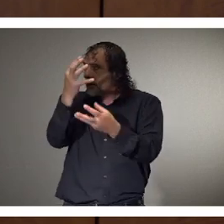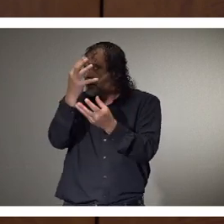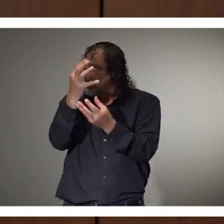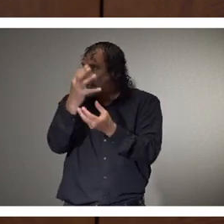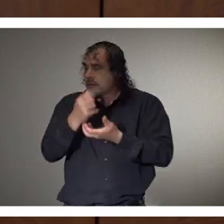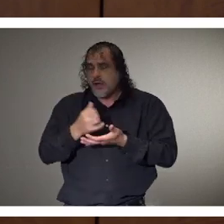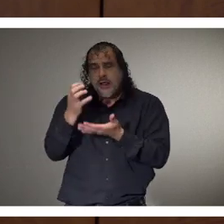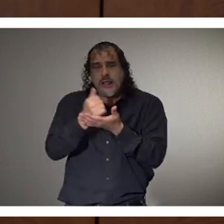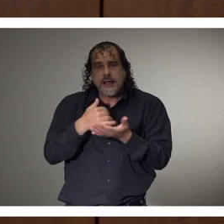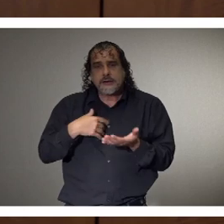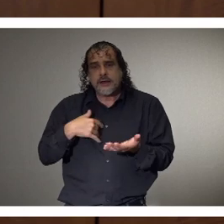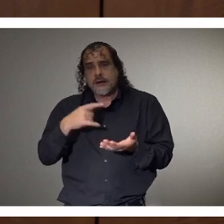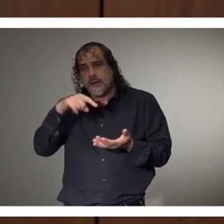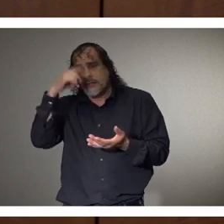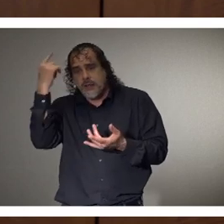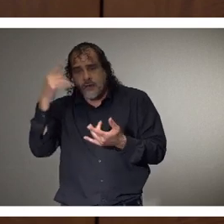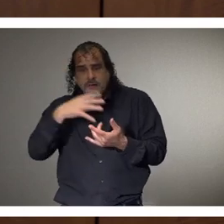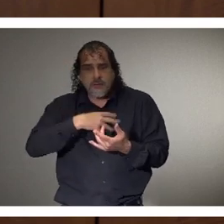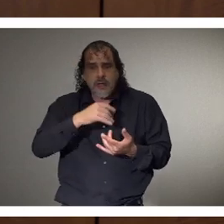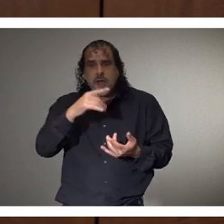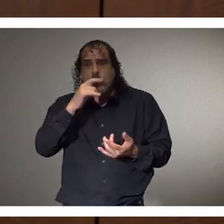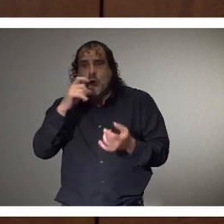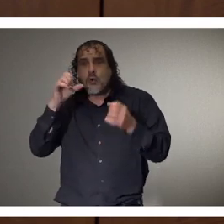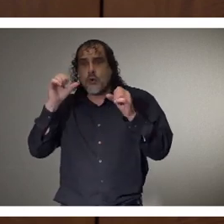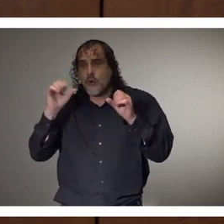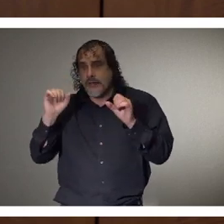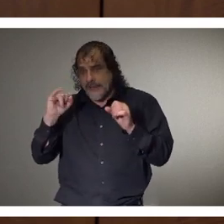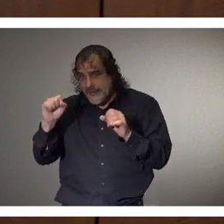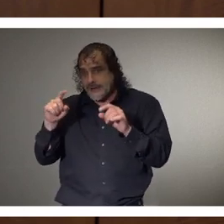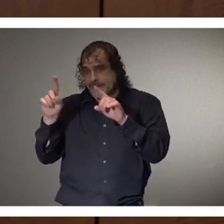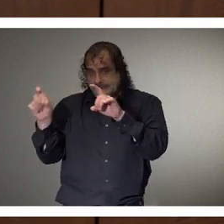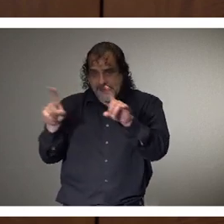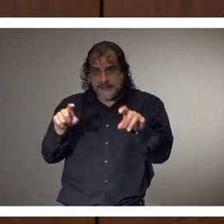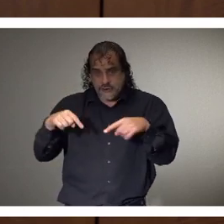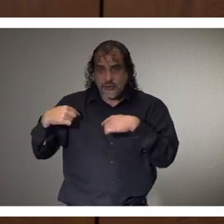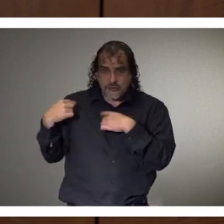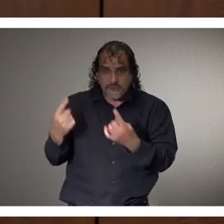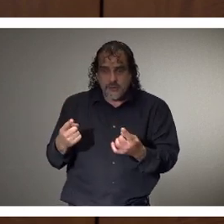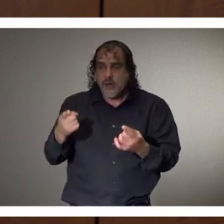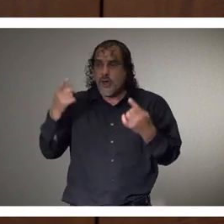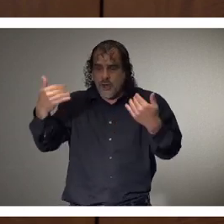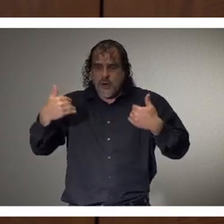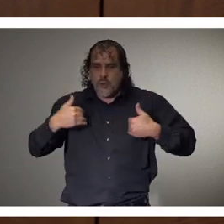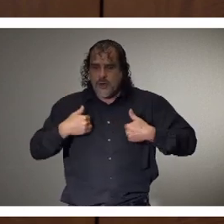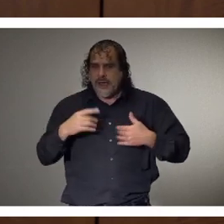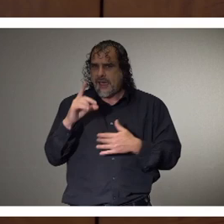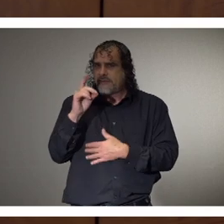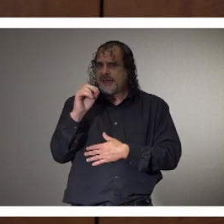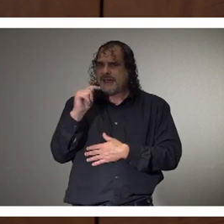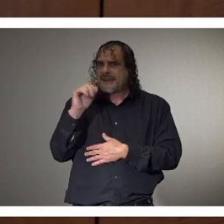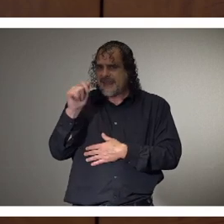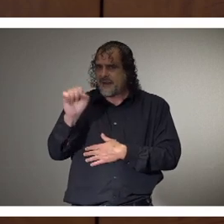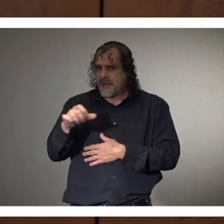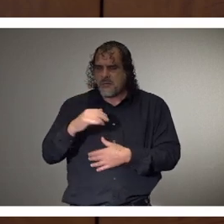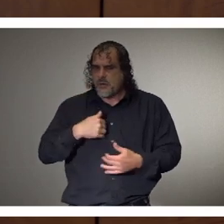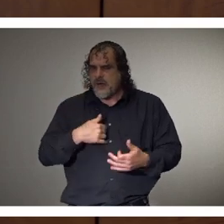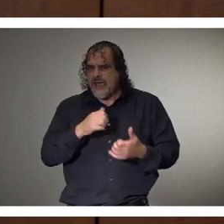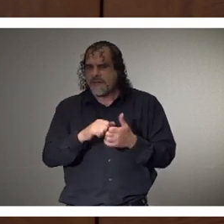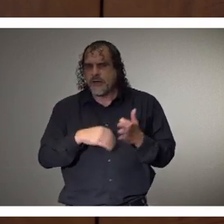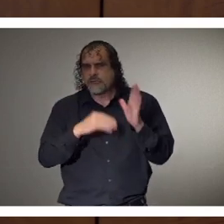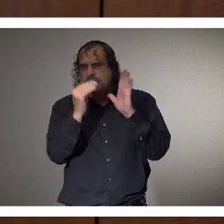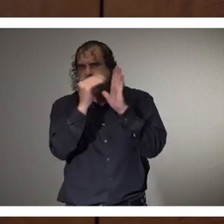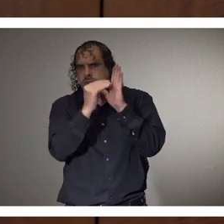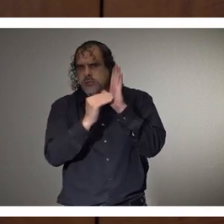gravidate on who is being tested? Dr. do have that data. We don't have it published yet. But that's certainly something that we're going to be